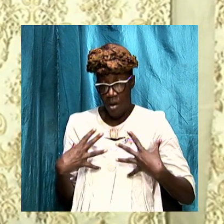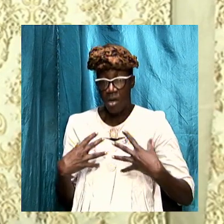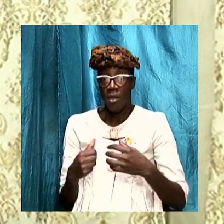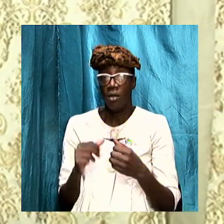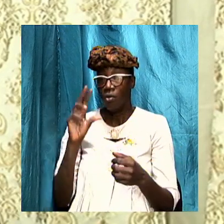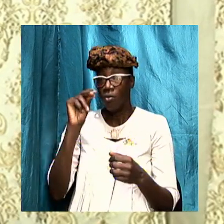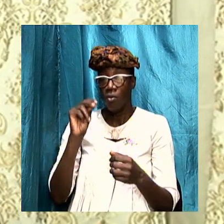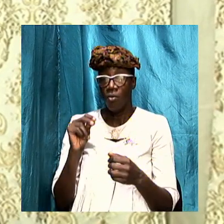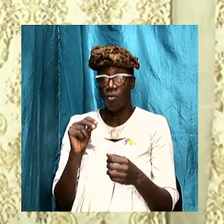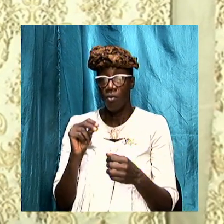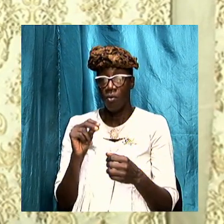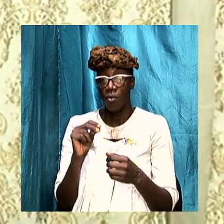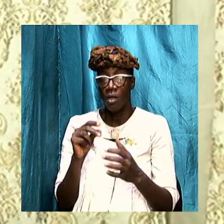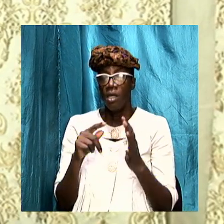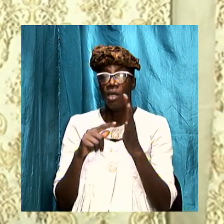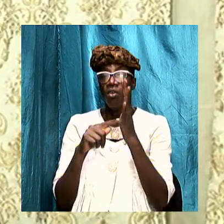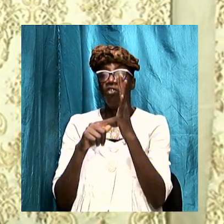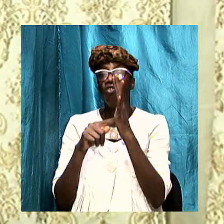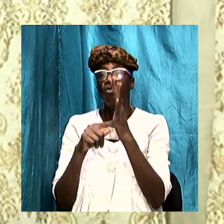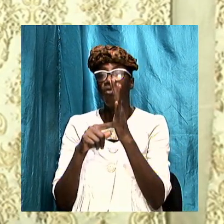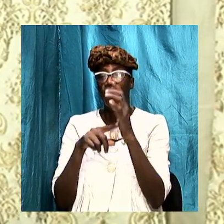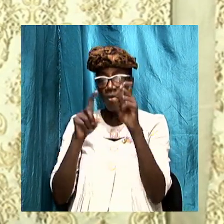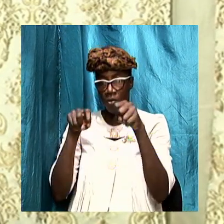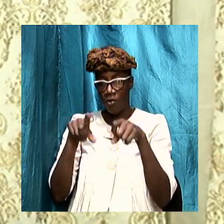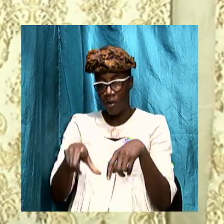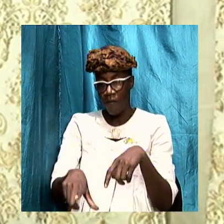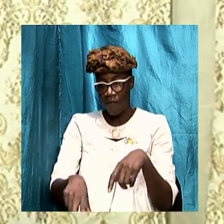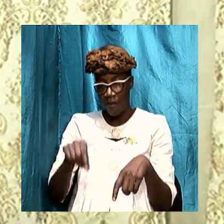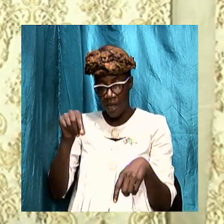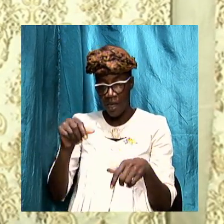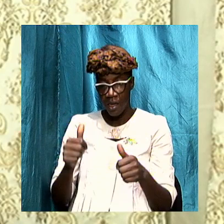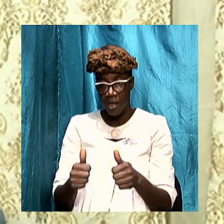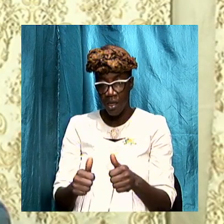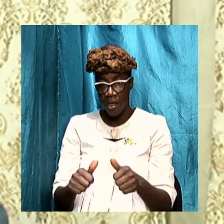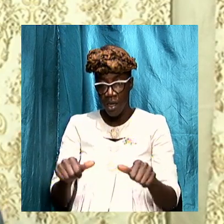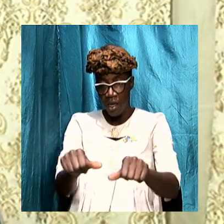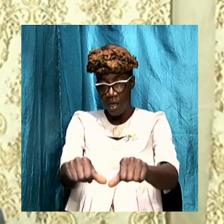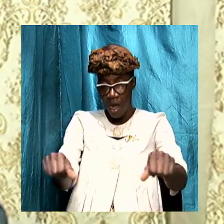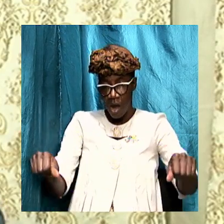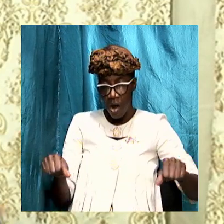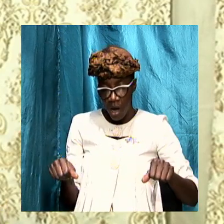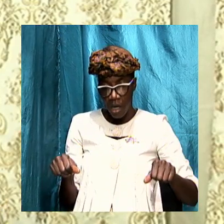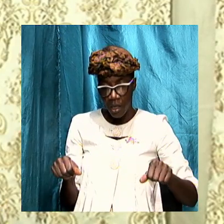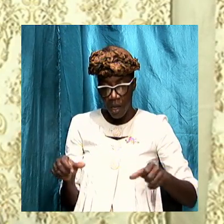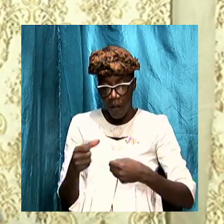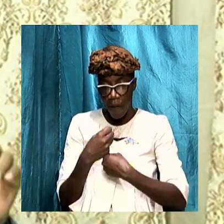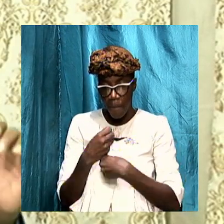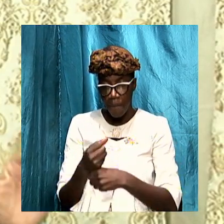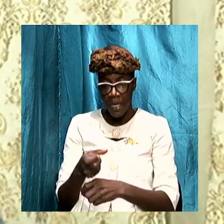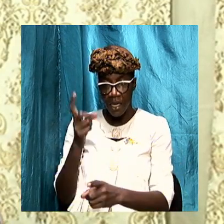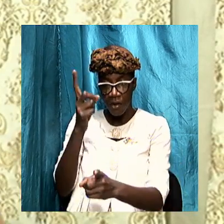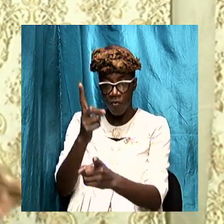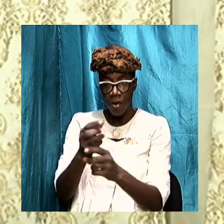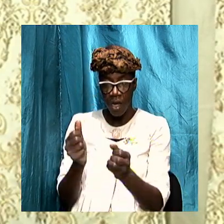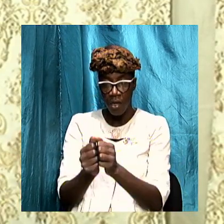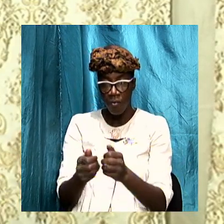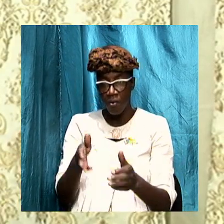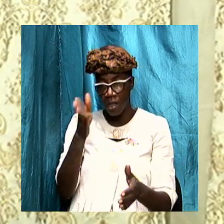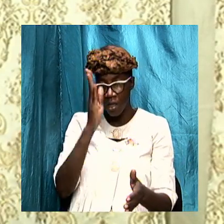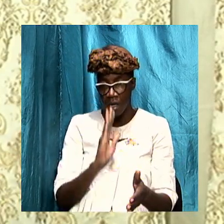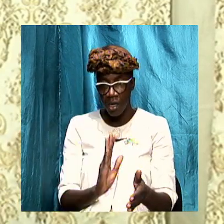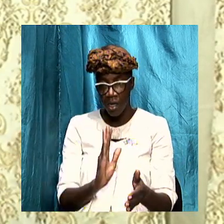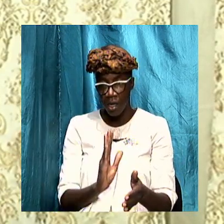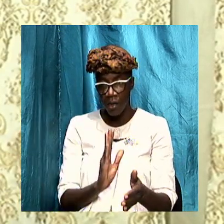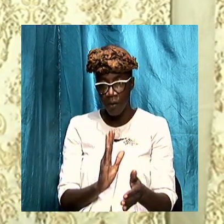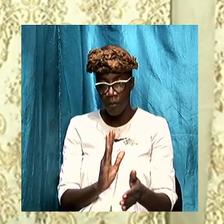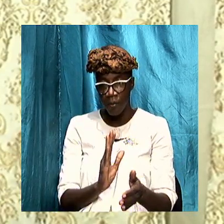it signals that we must find the altars and make it right with almighty God